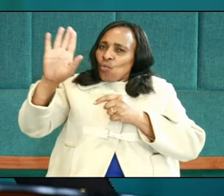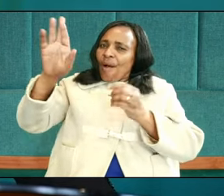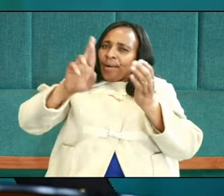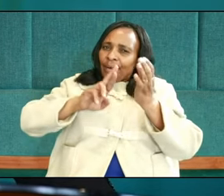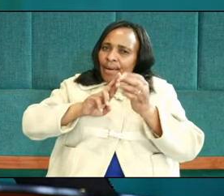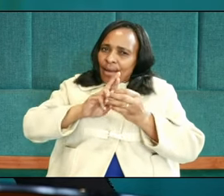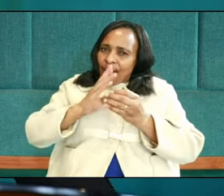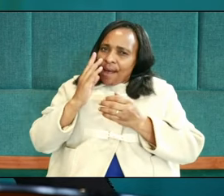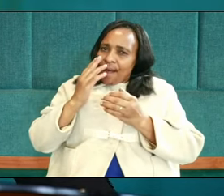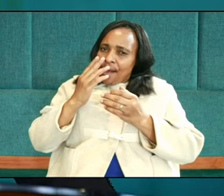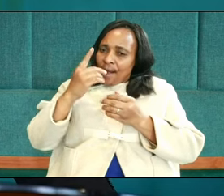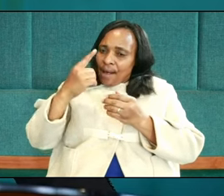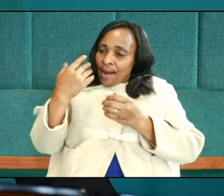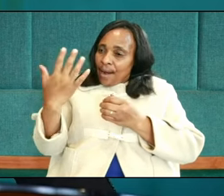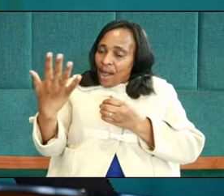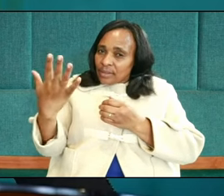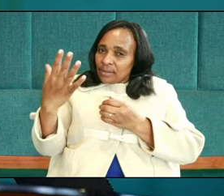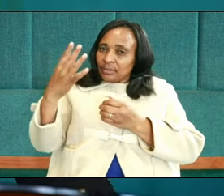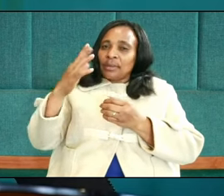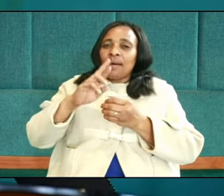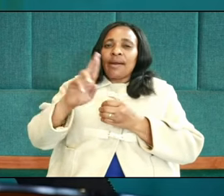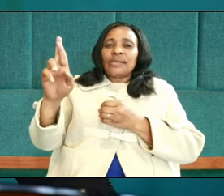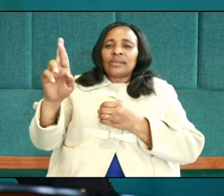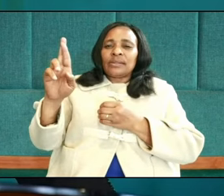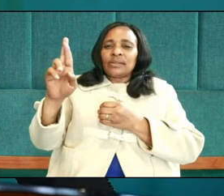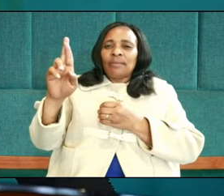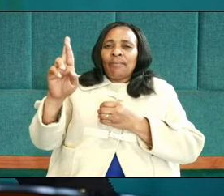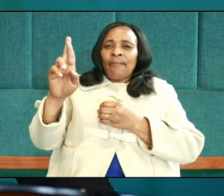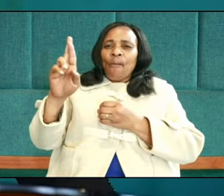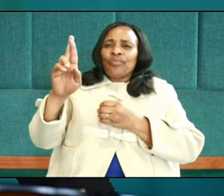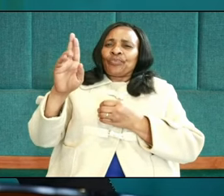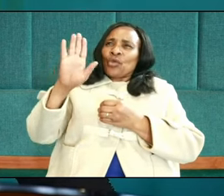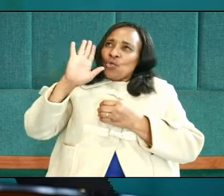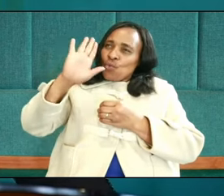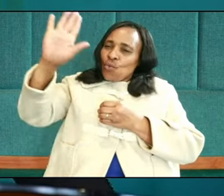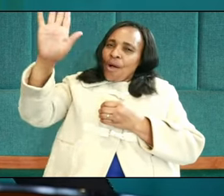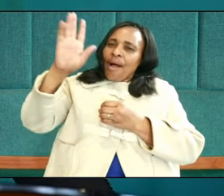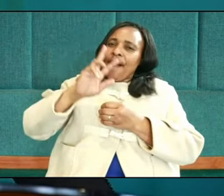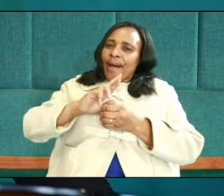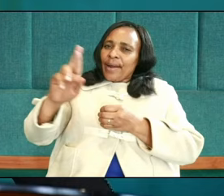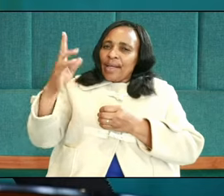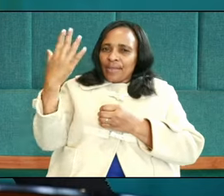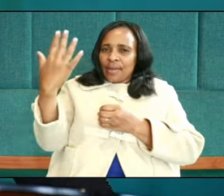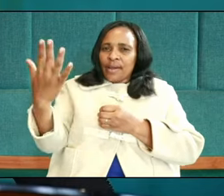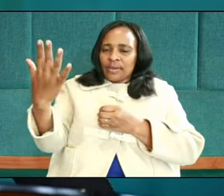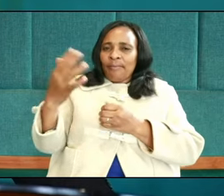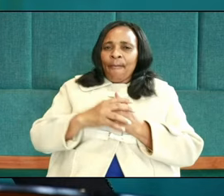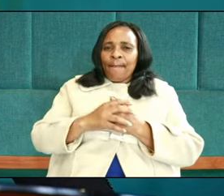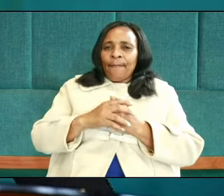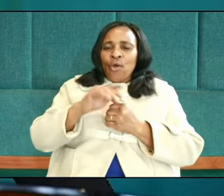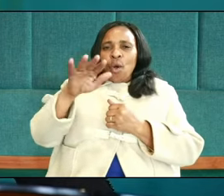hand. It was your right hand, your